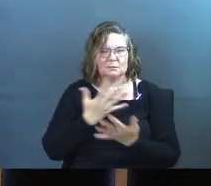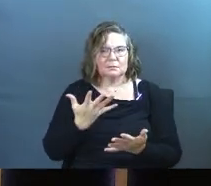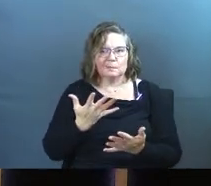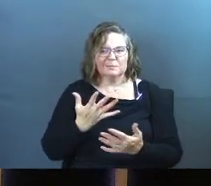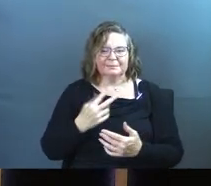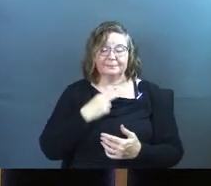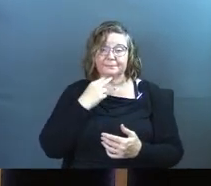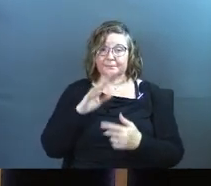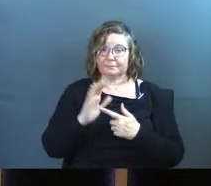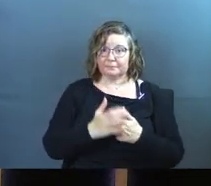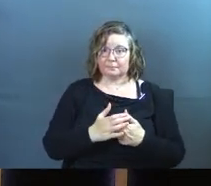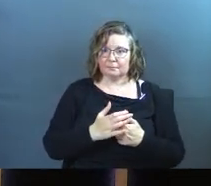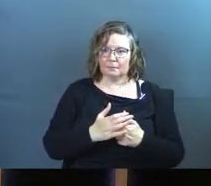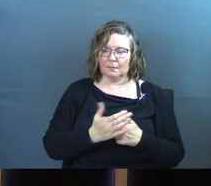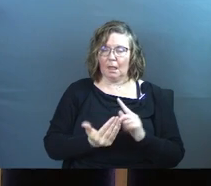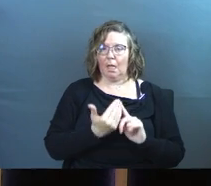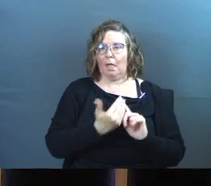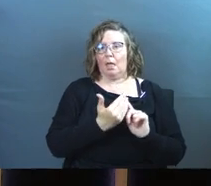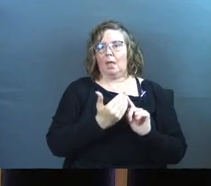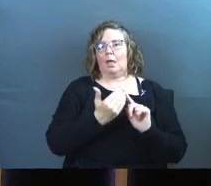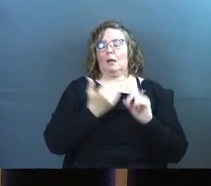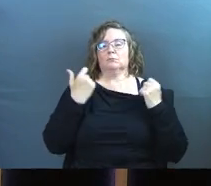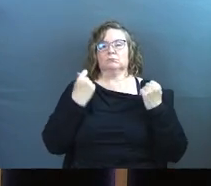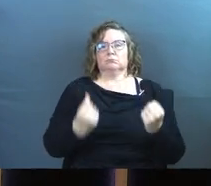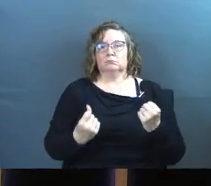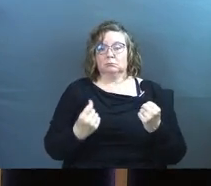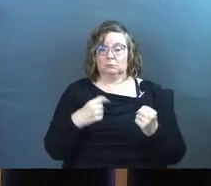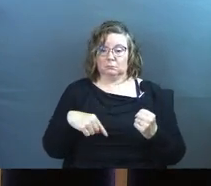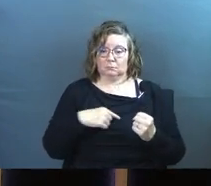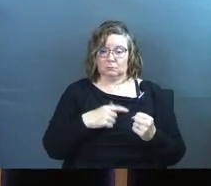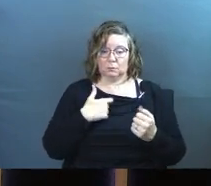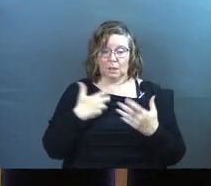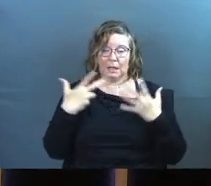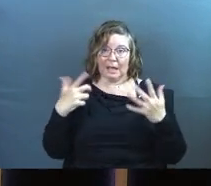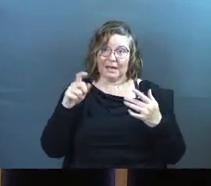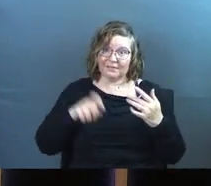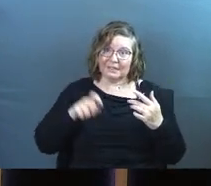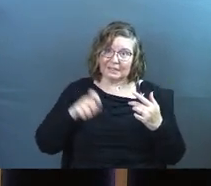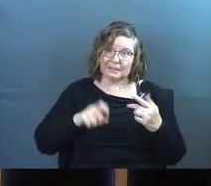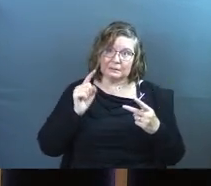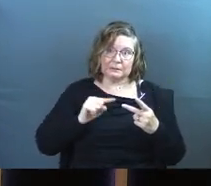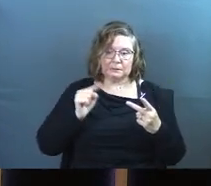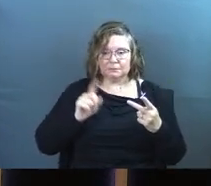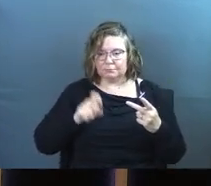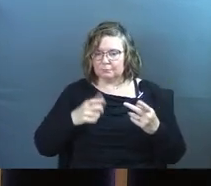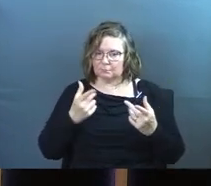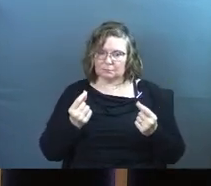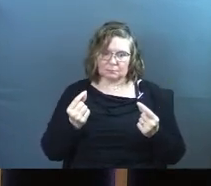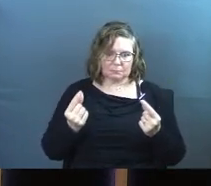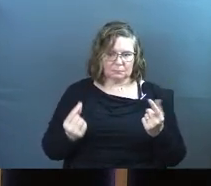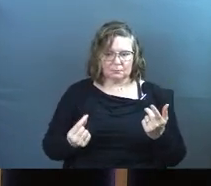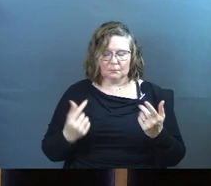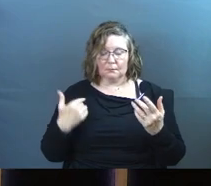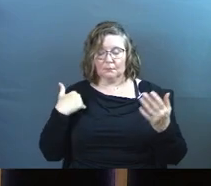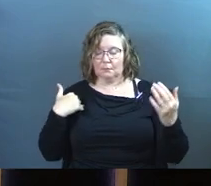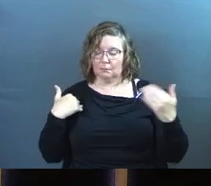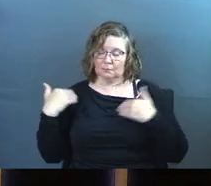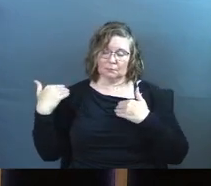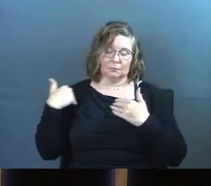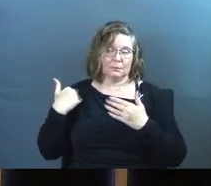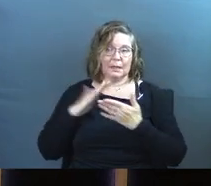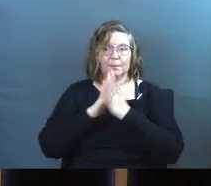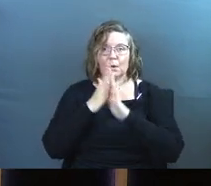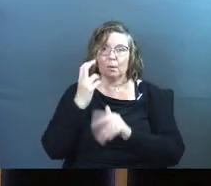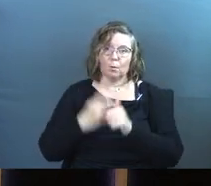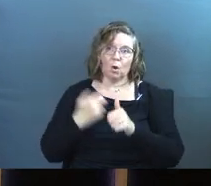And the voice of our culture is just so, so strong. And for those of us with a lot of needs around us and a lot of things that we're carrying, it becomes